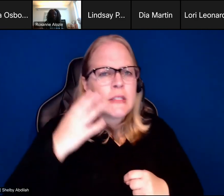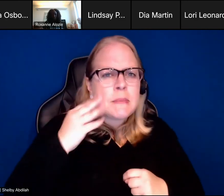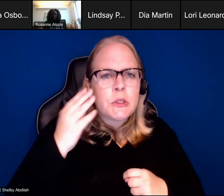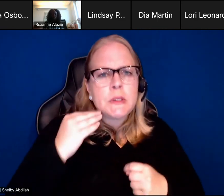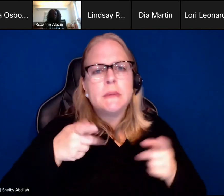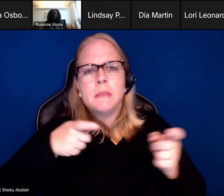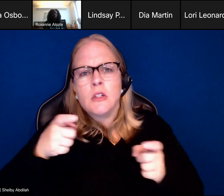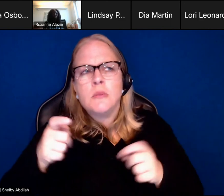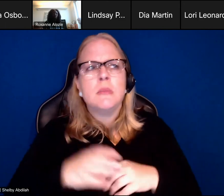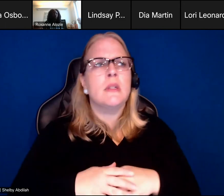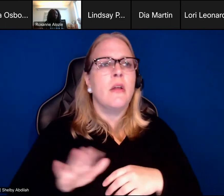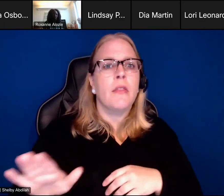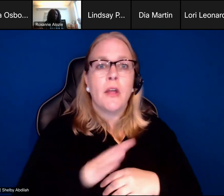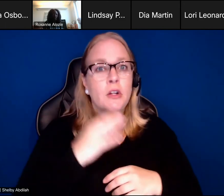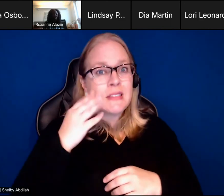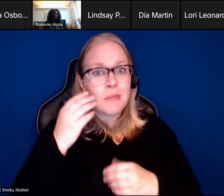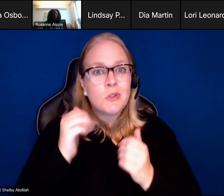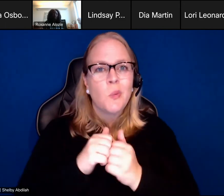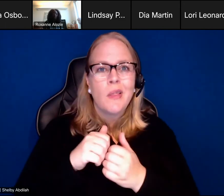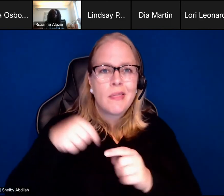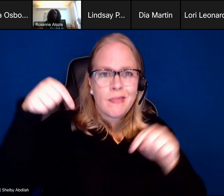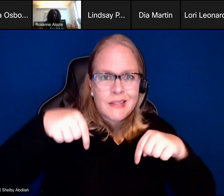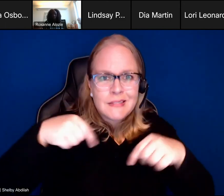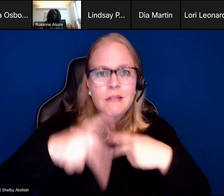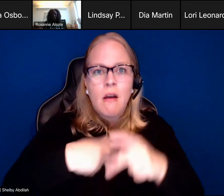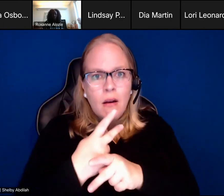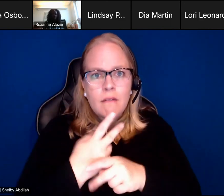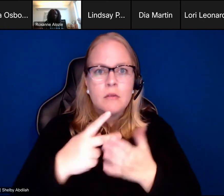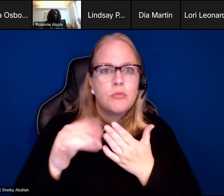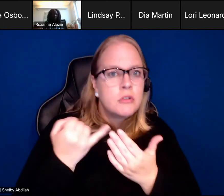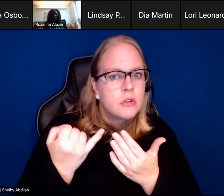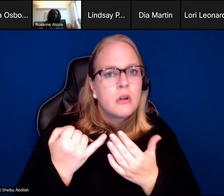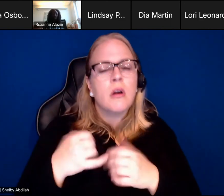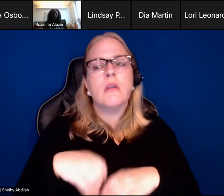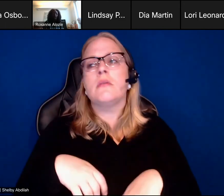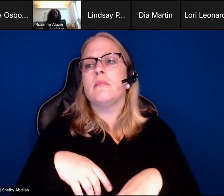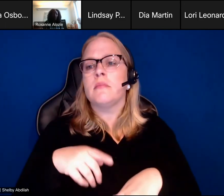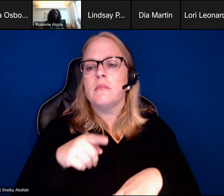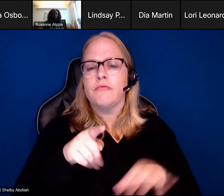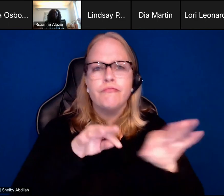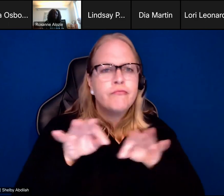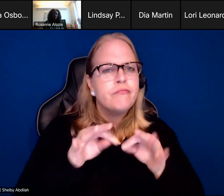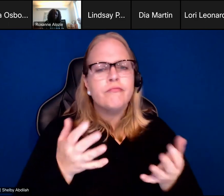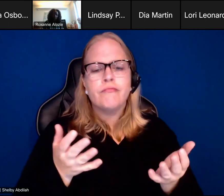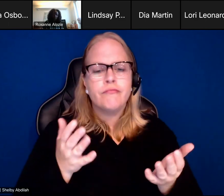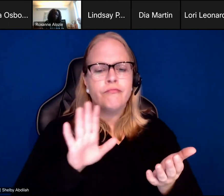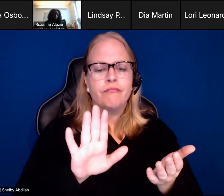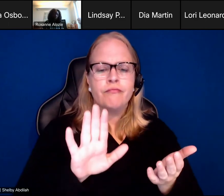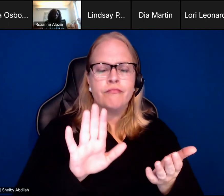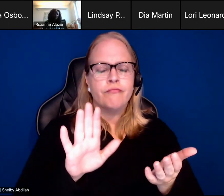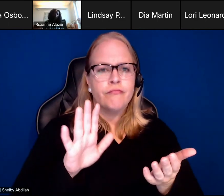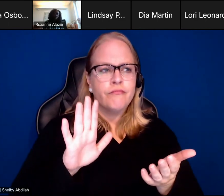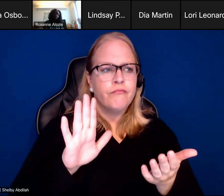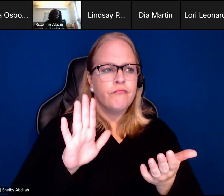this kind of transaction or similar transactions, the extent to which you have worked in this particular